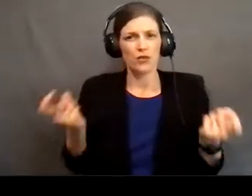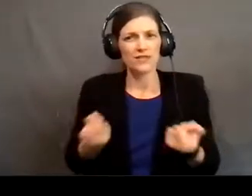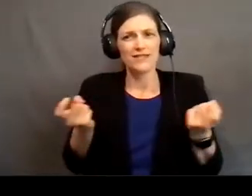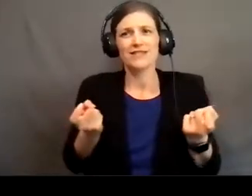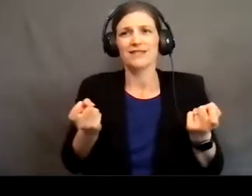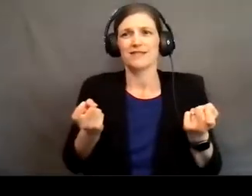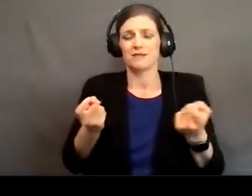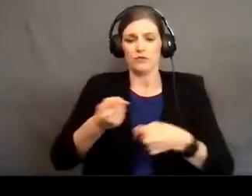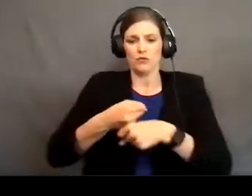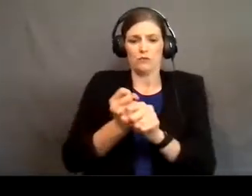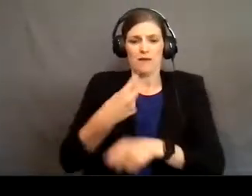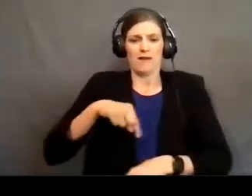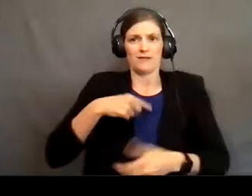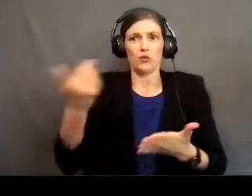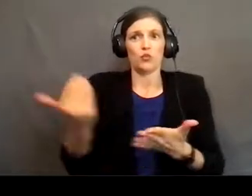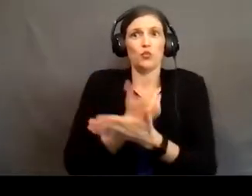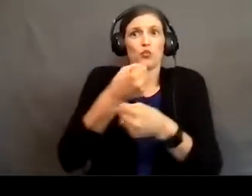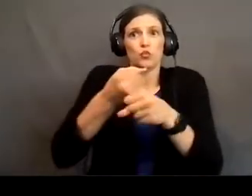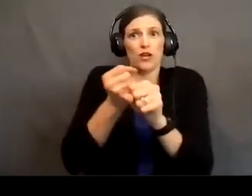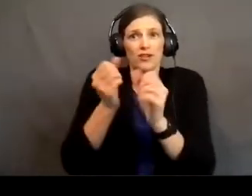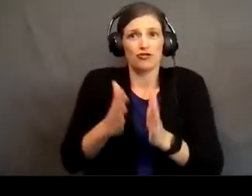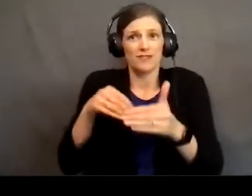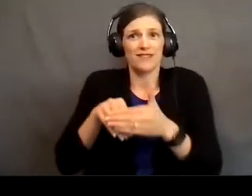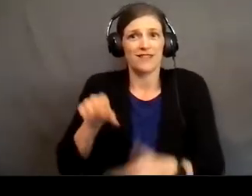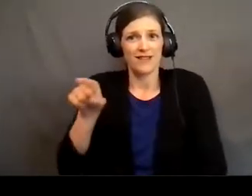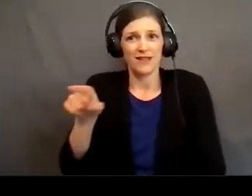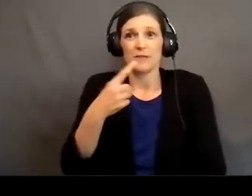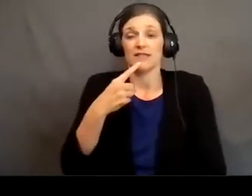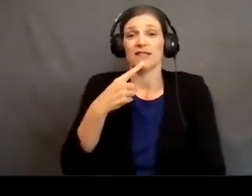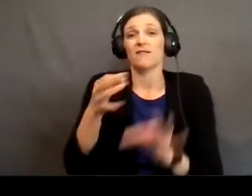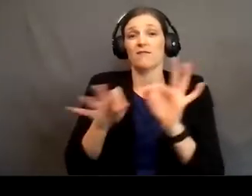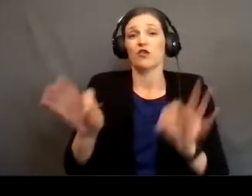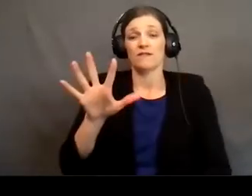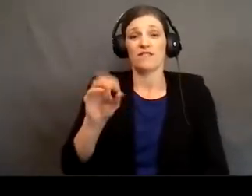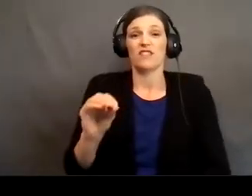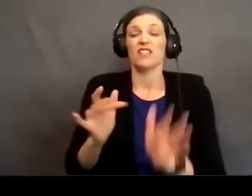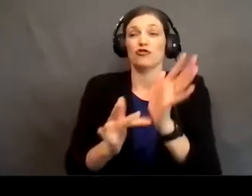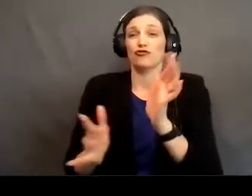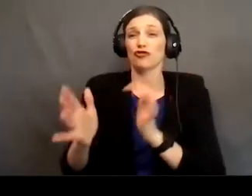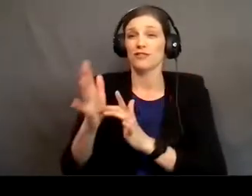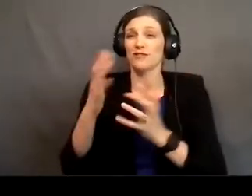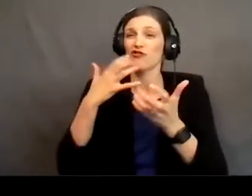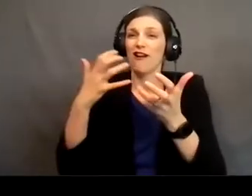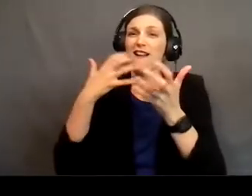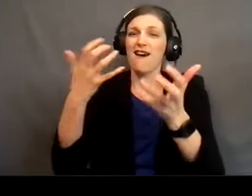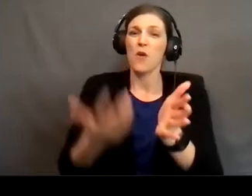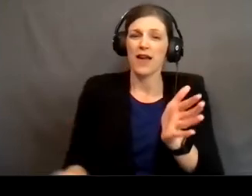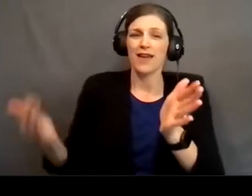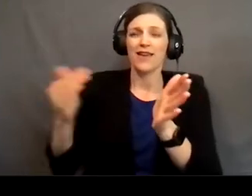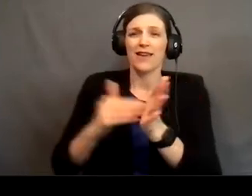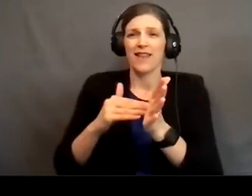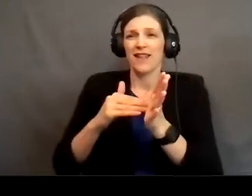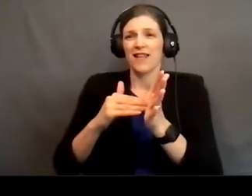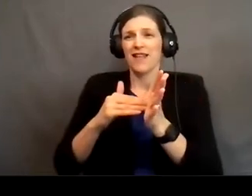us new creations in him. It says in verse 50, it says, When Jesus had cried out again in a loud